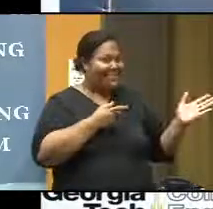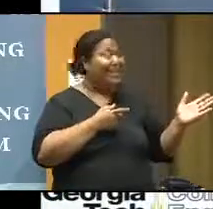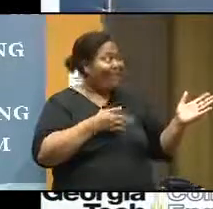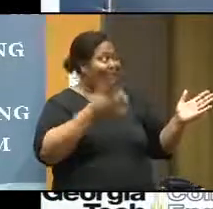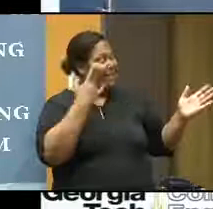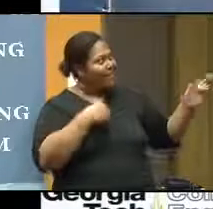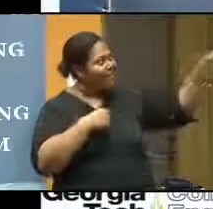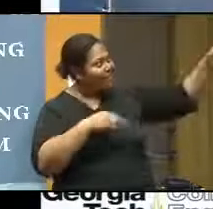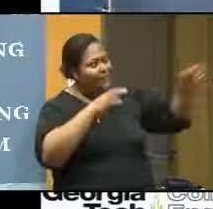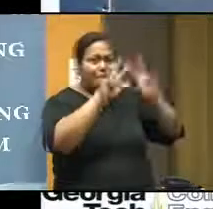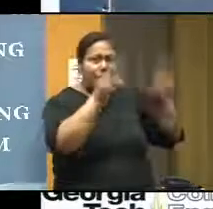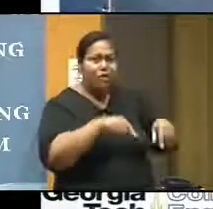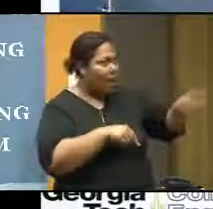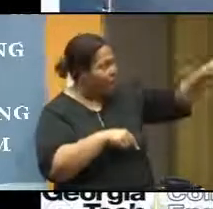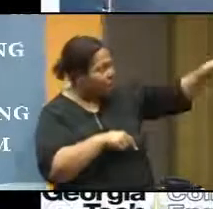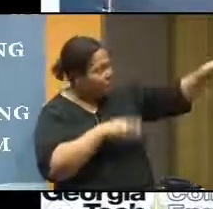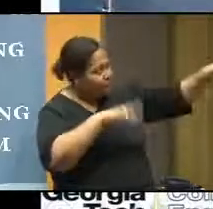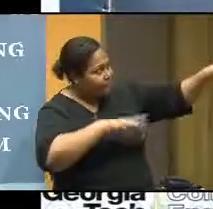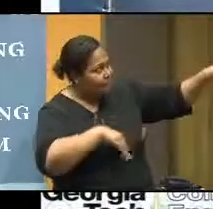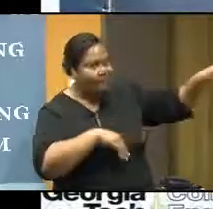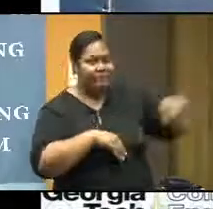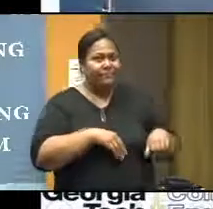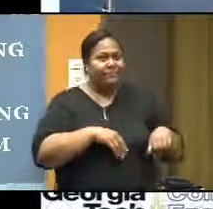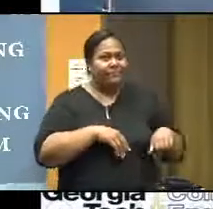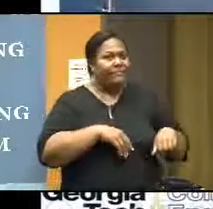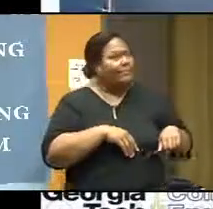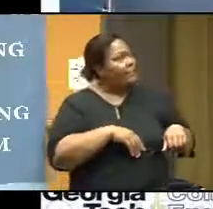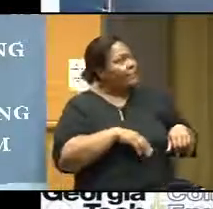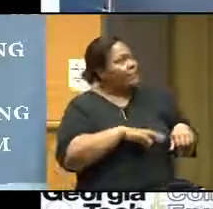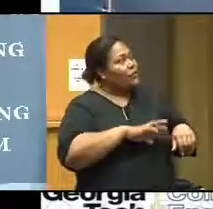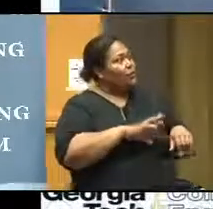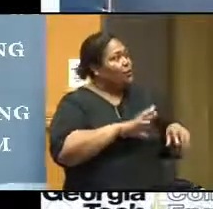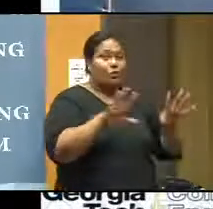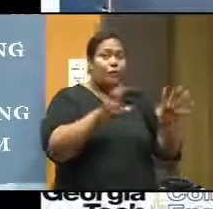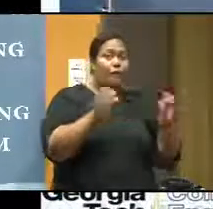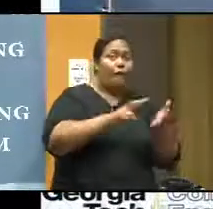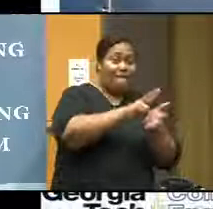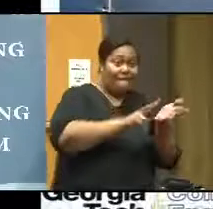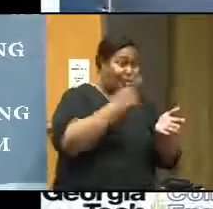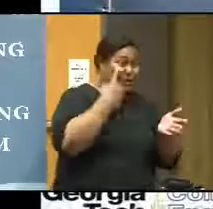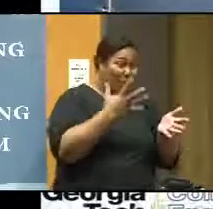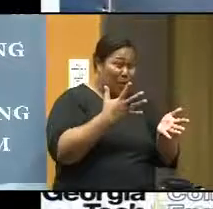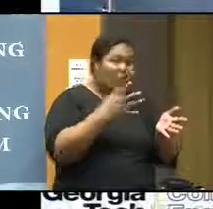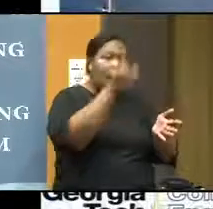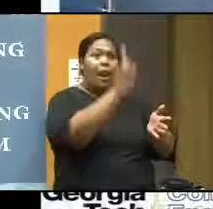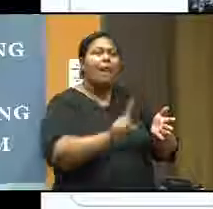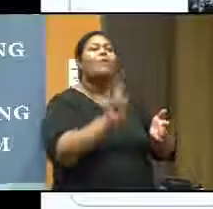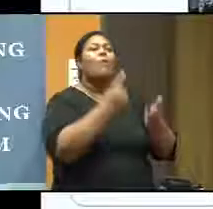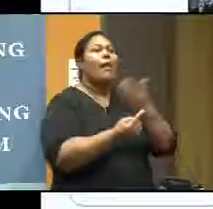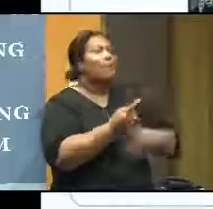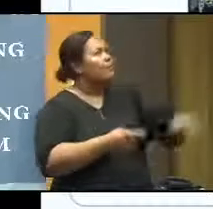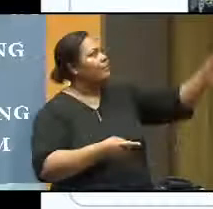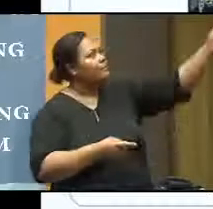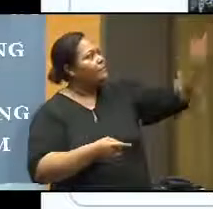using it. This is what explains that during the lightning, how does it happen? then it's a real-time recording. Here, like